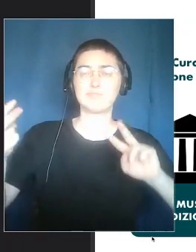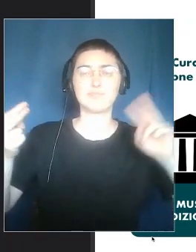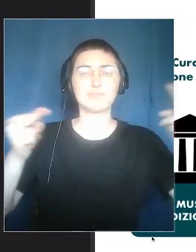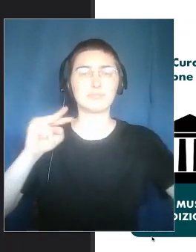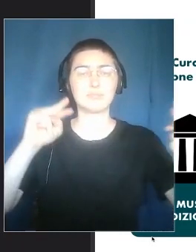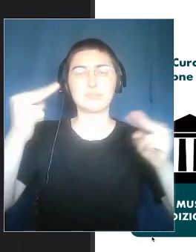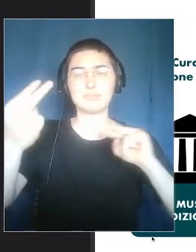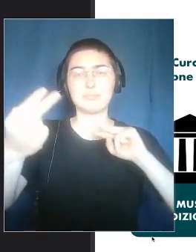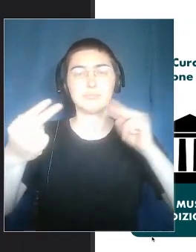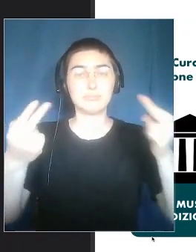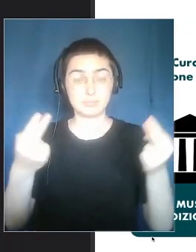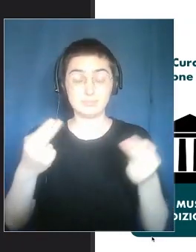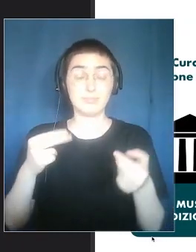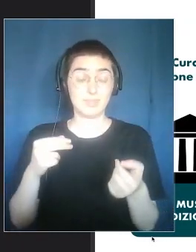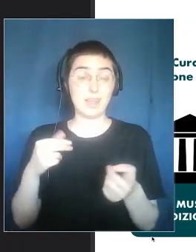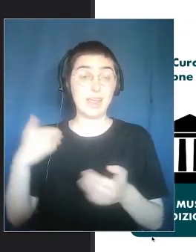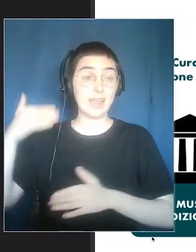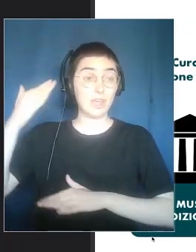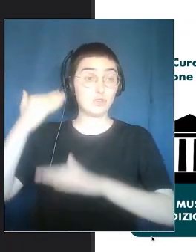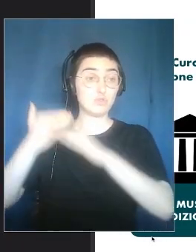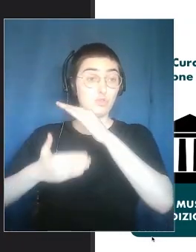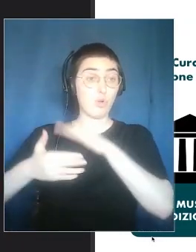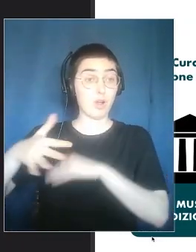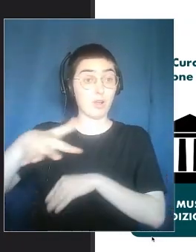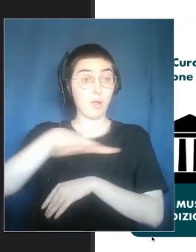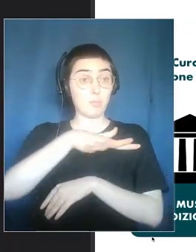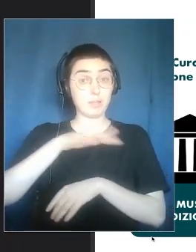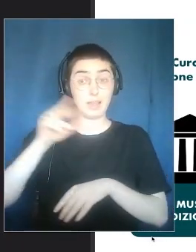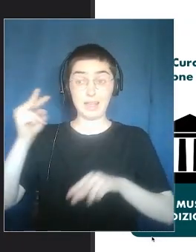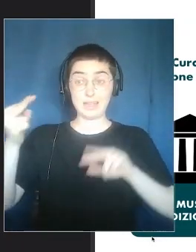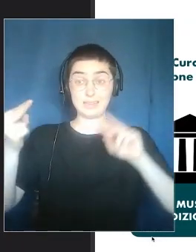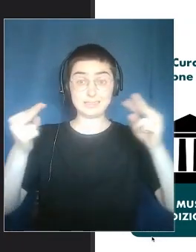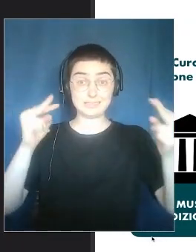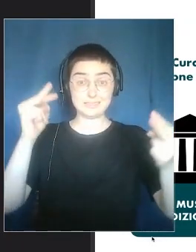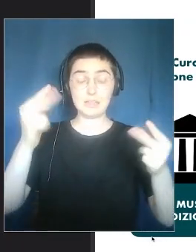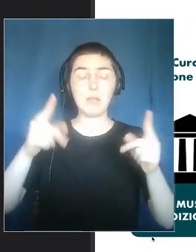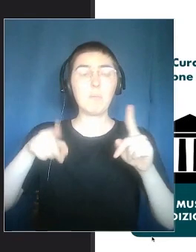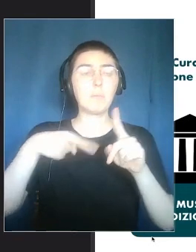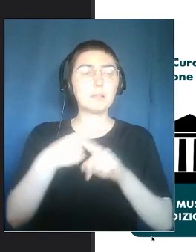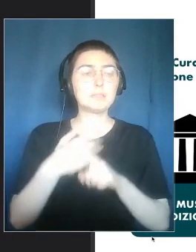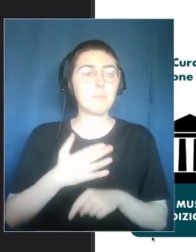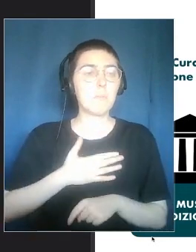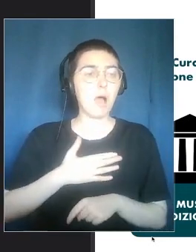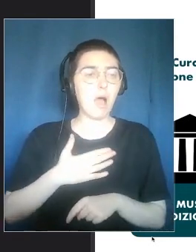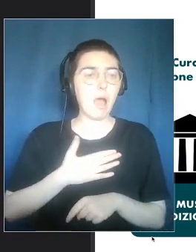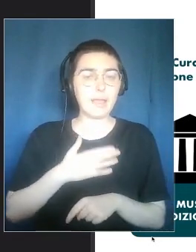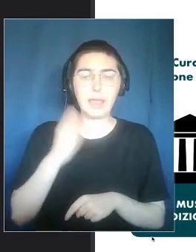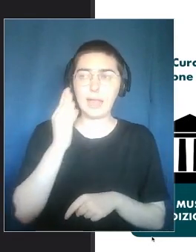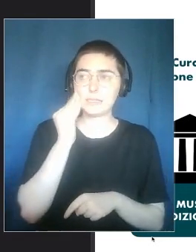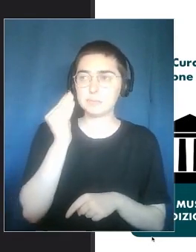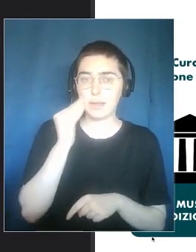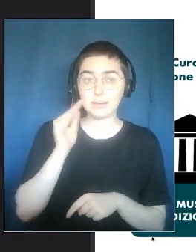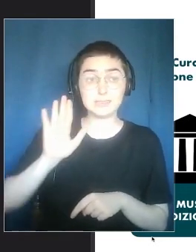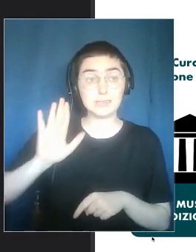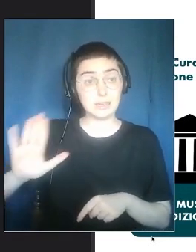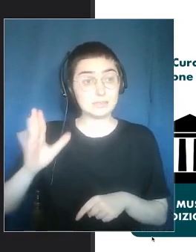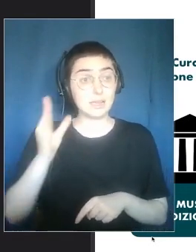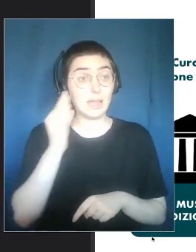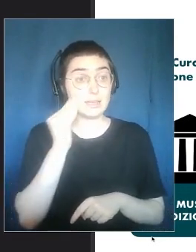New. Perspective. That is. Not only the. Story. the place. But it's also. My. Specific. Perspective.